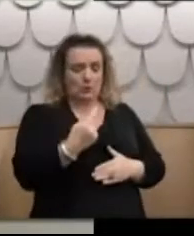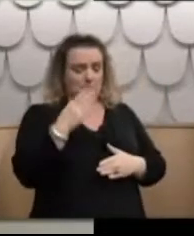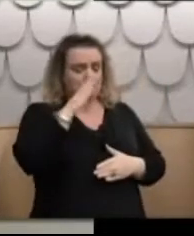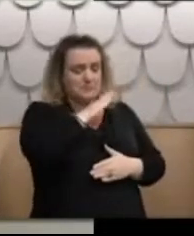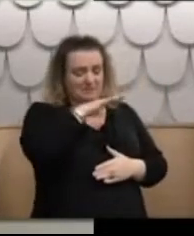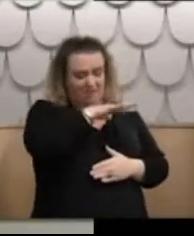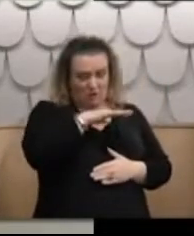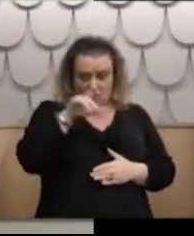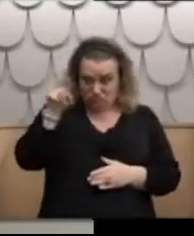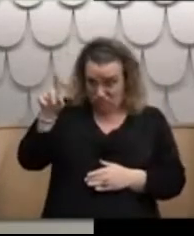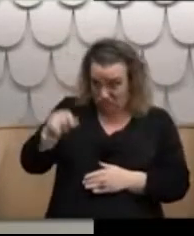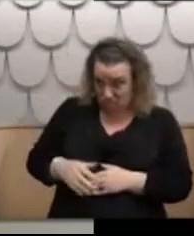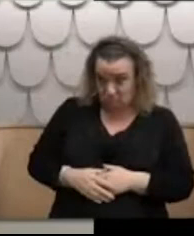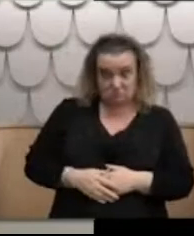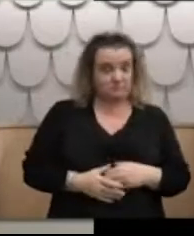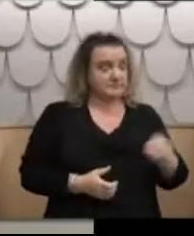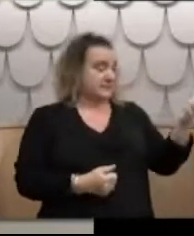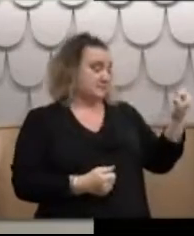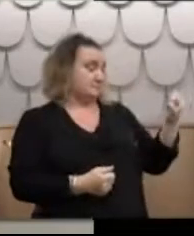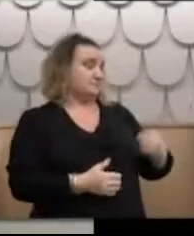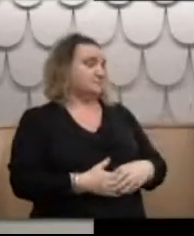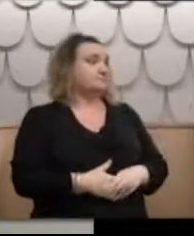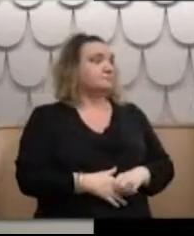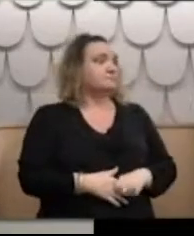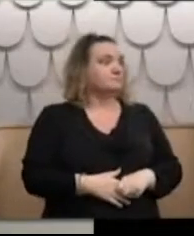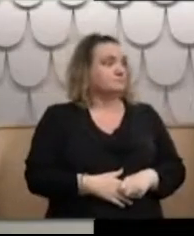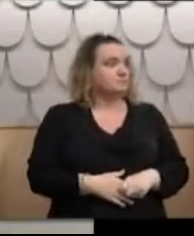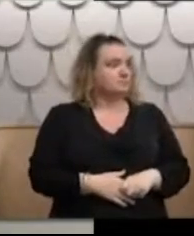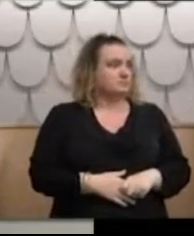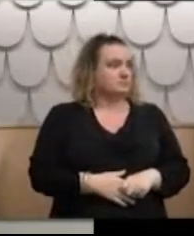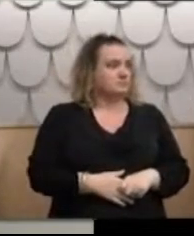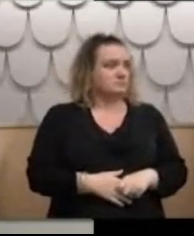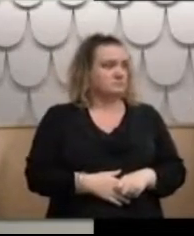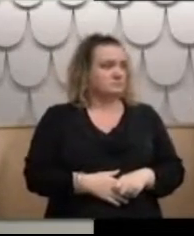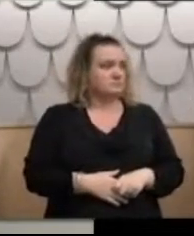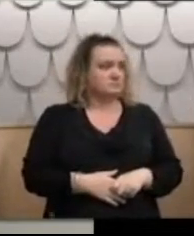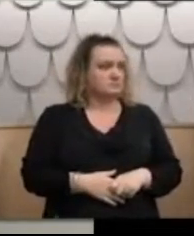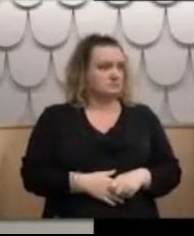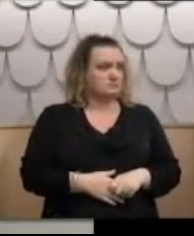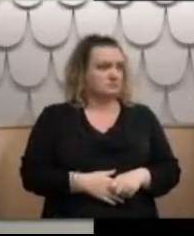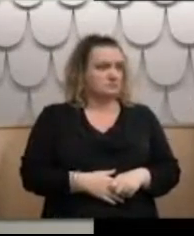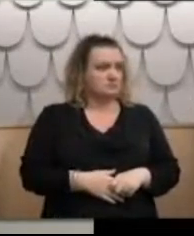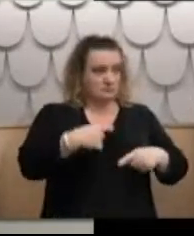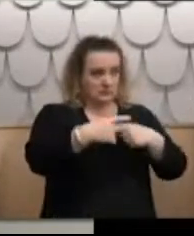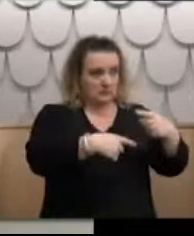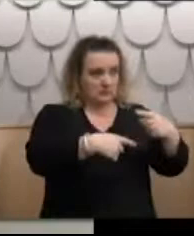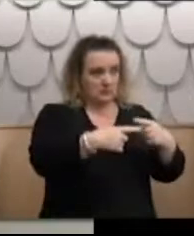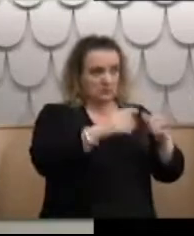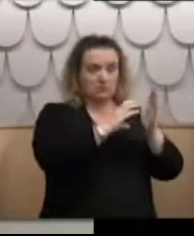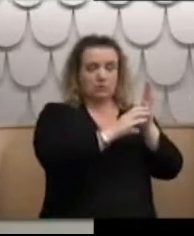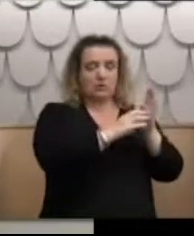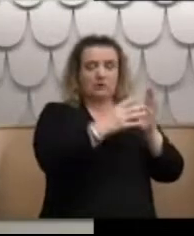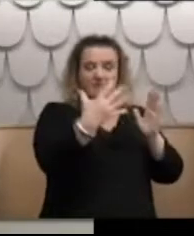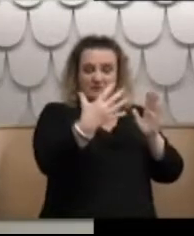whanau ne. Hmm. Correct. So if you could carry on to paragraph 15,